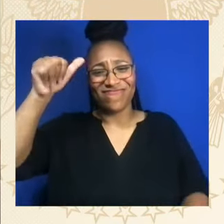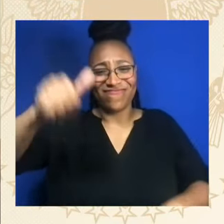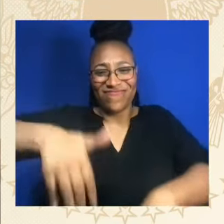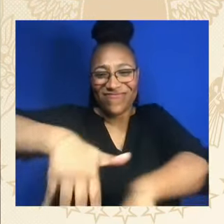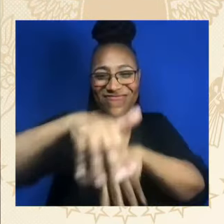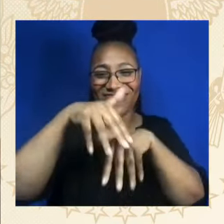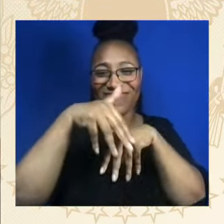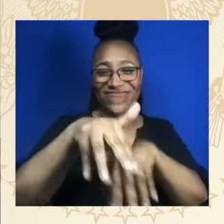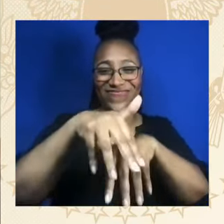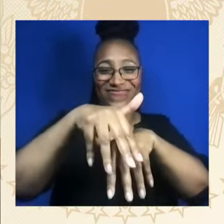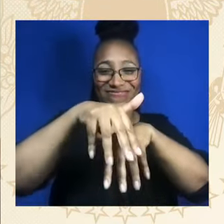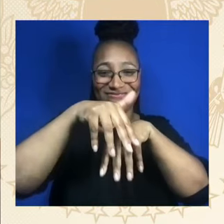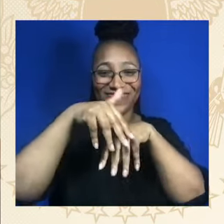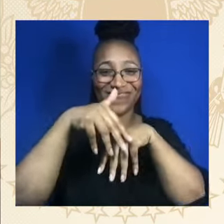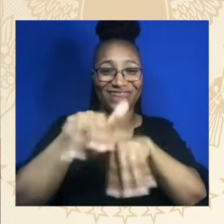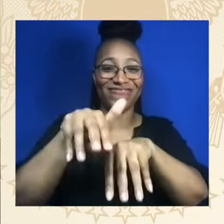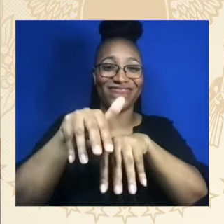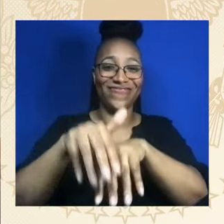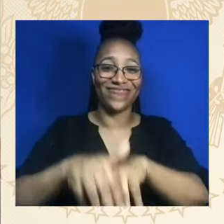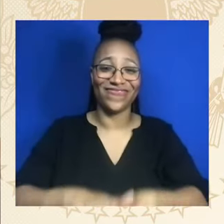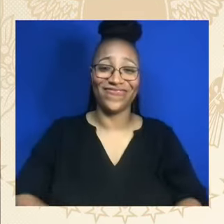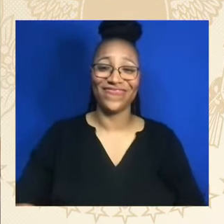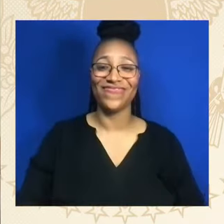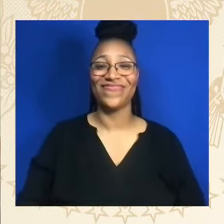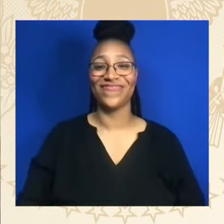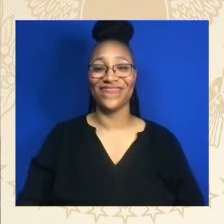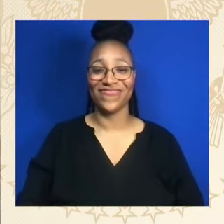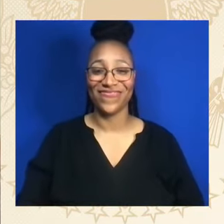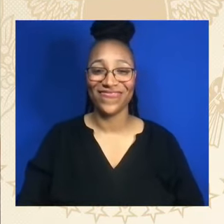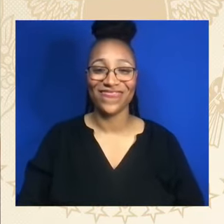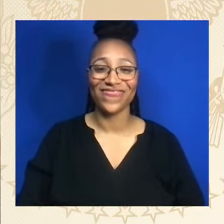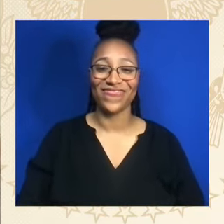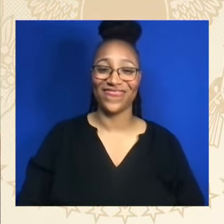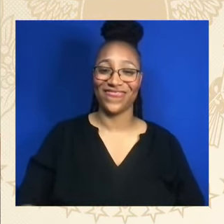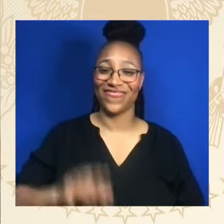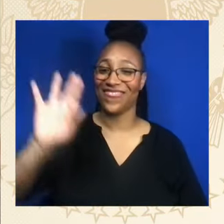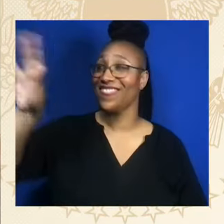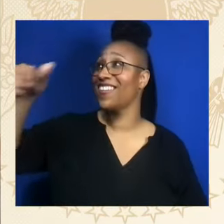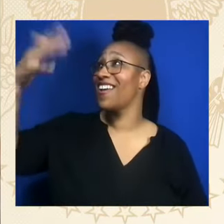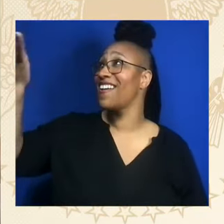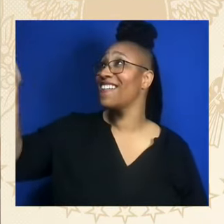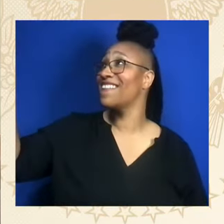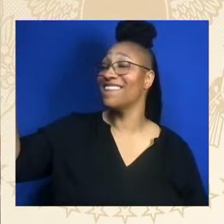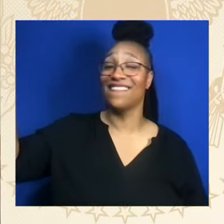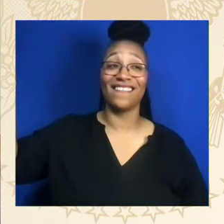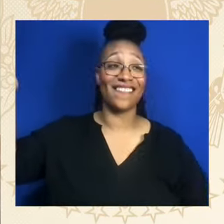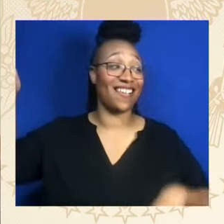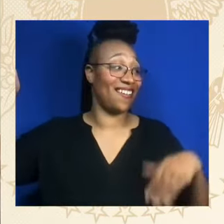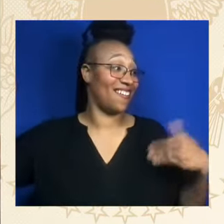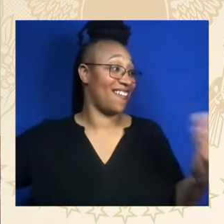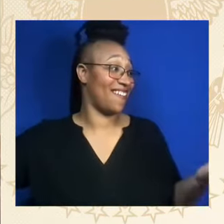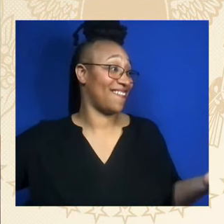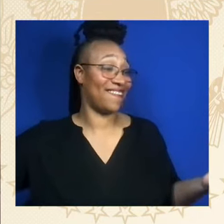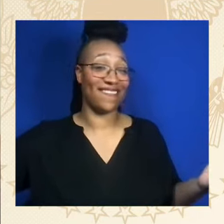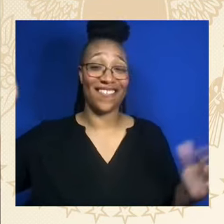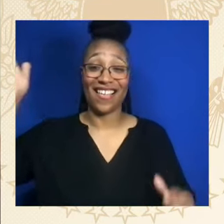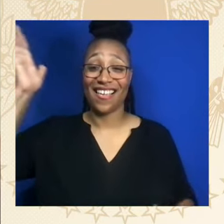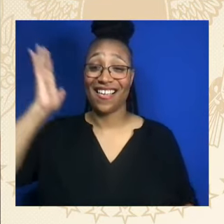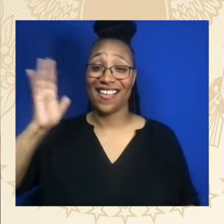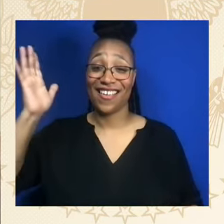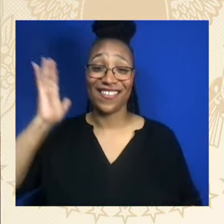God of our silent tears